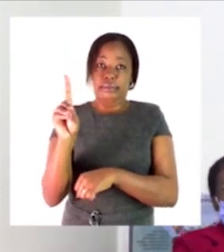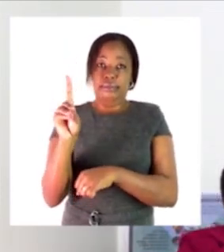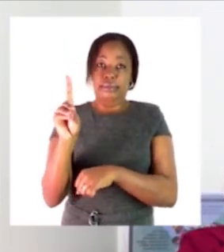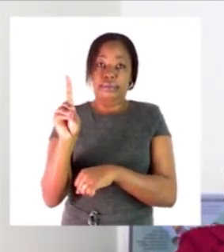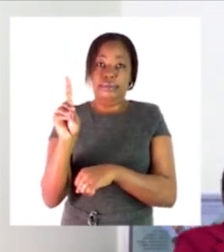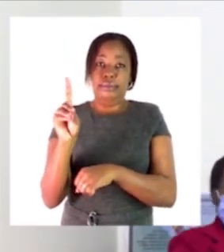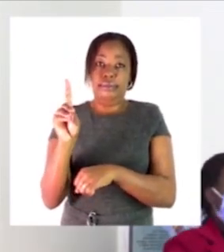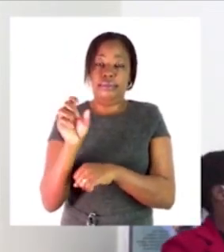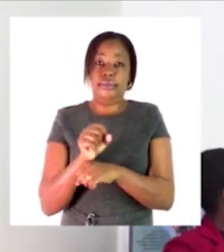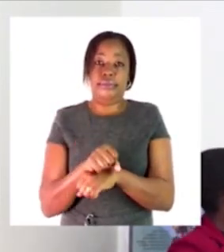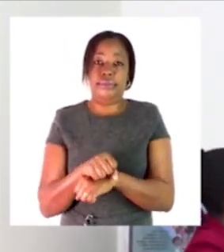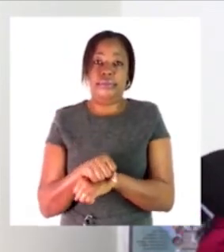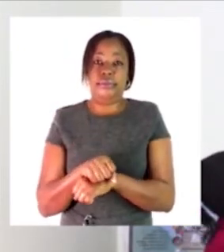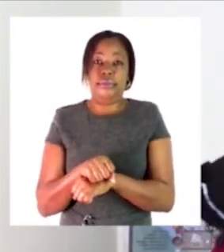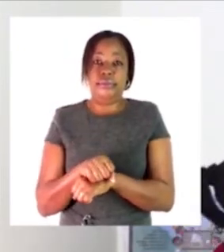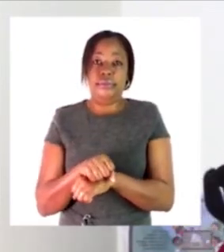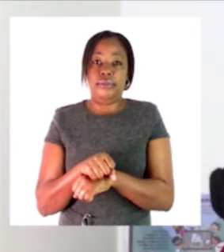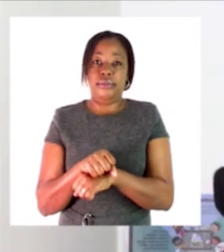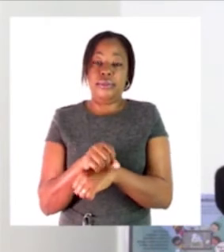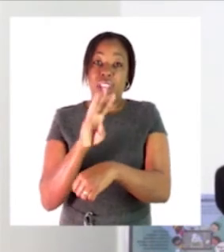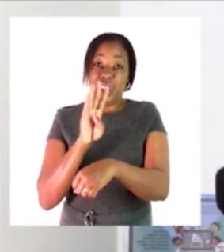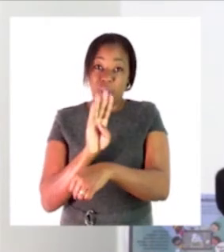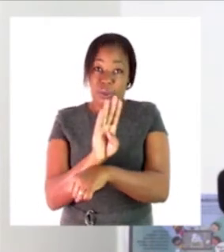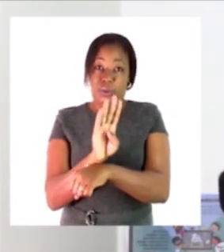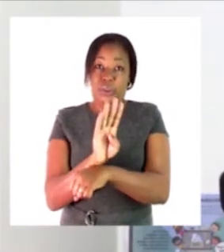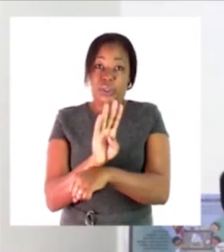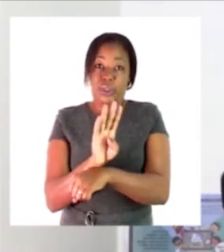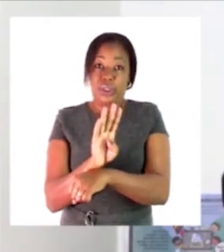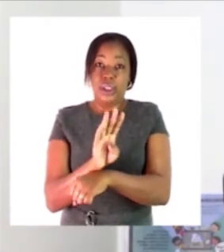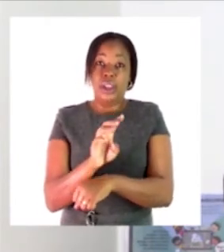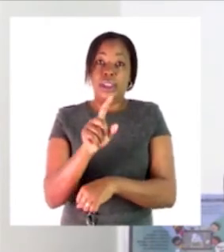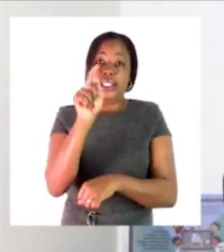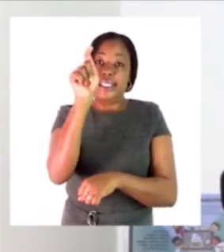what about if i'm the fourth fourth